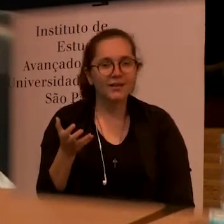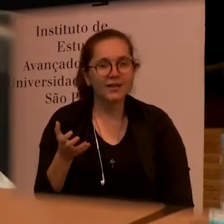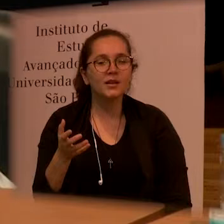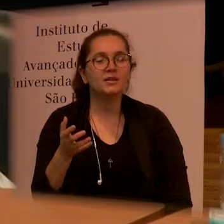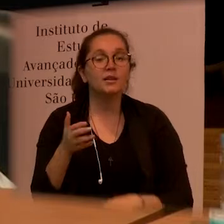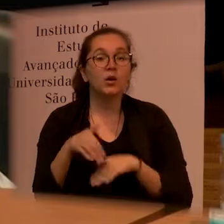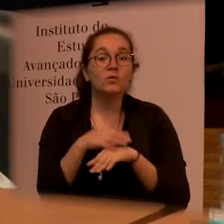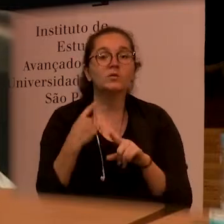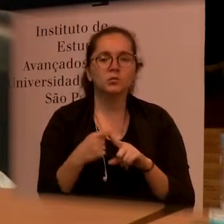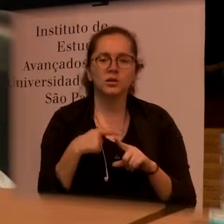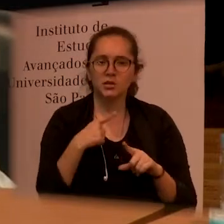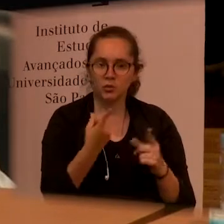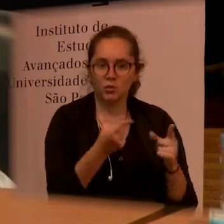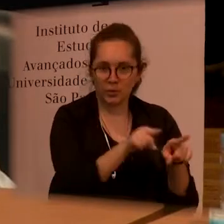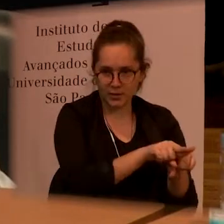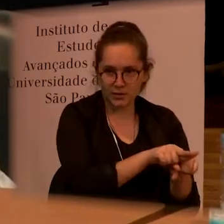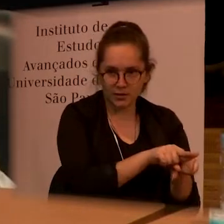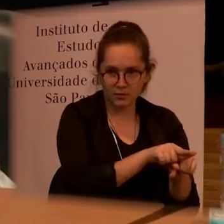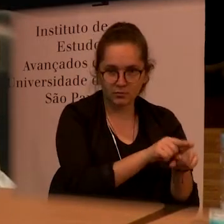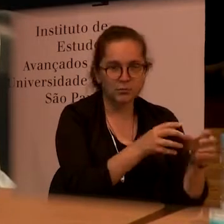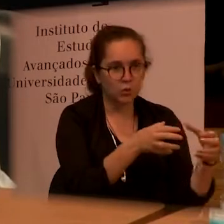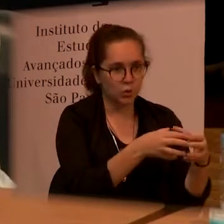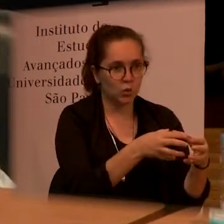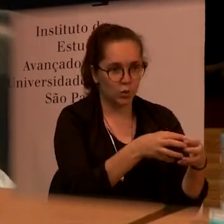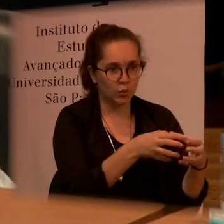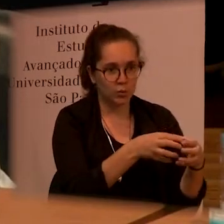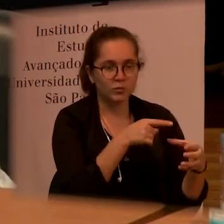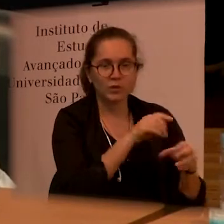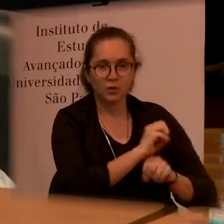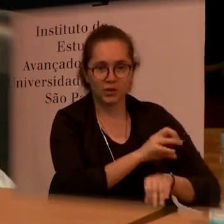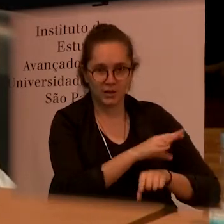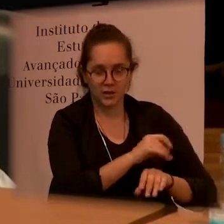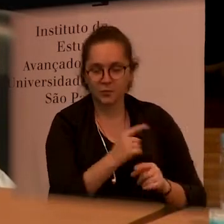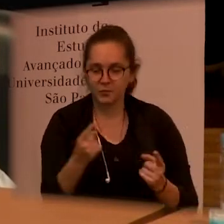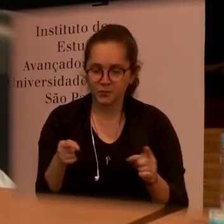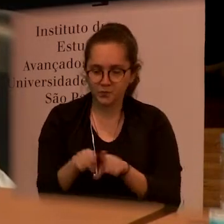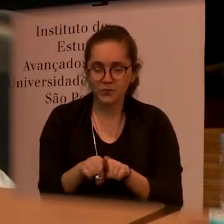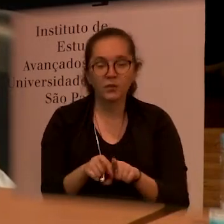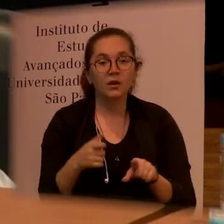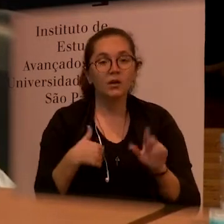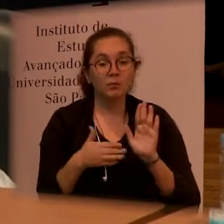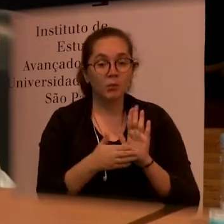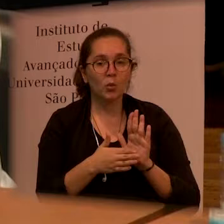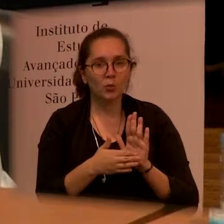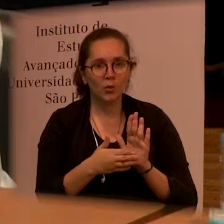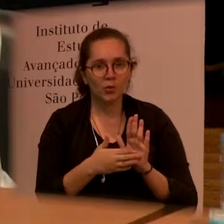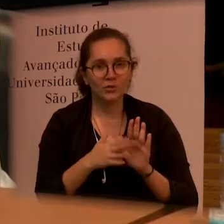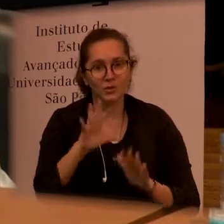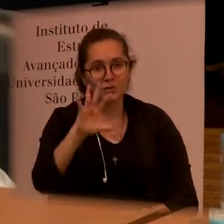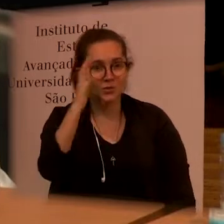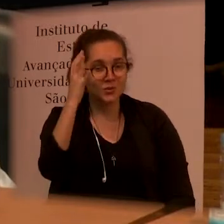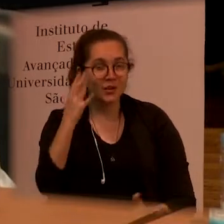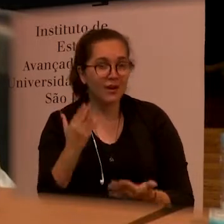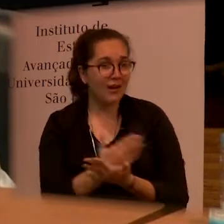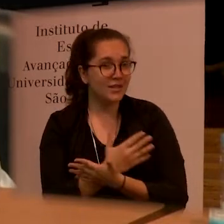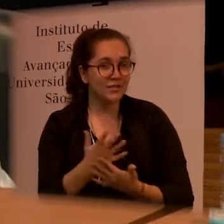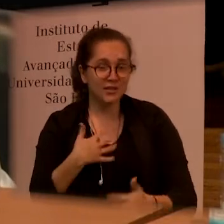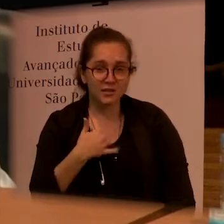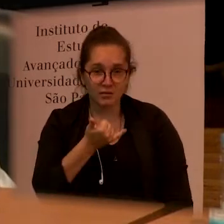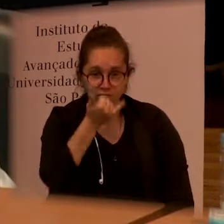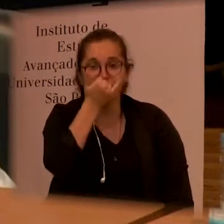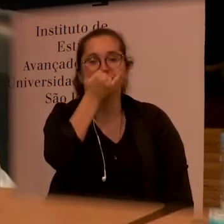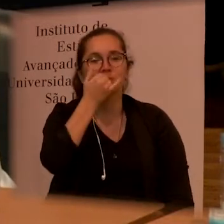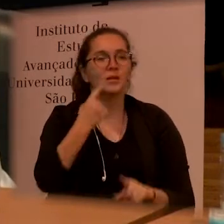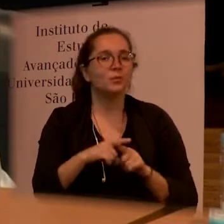and they had a partnership with an education development group and they proposed solutions which